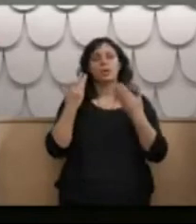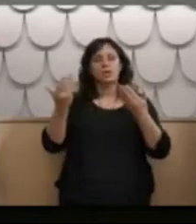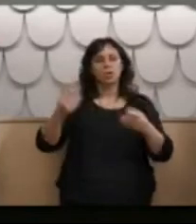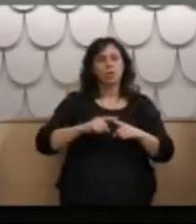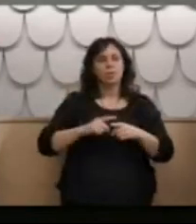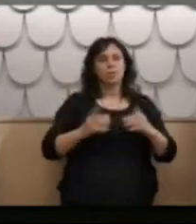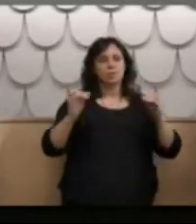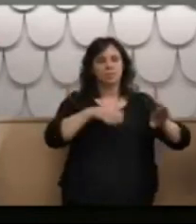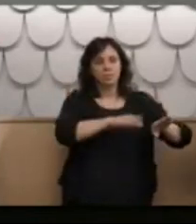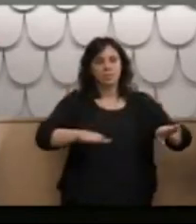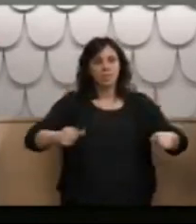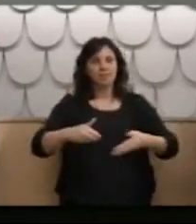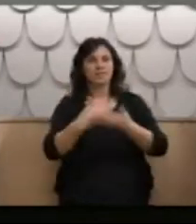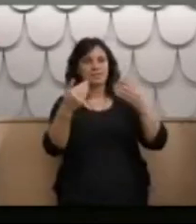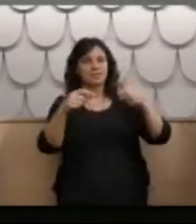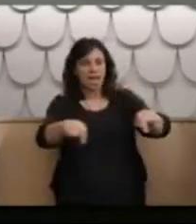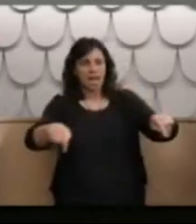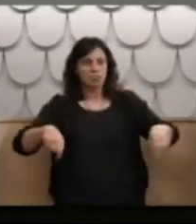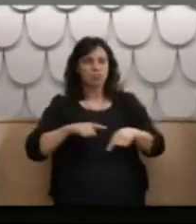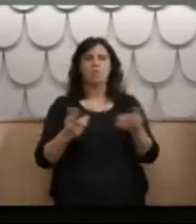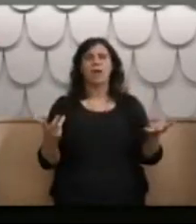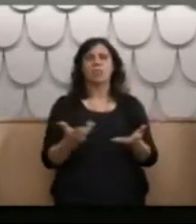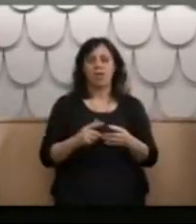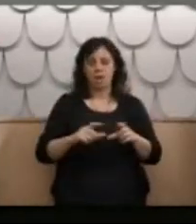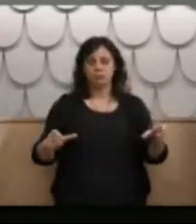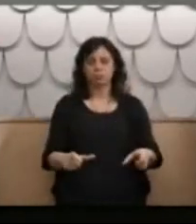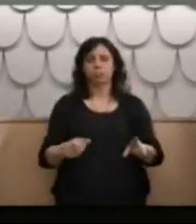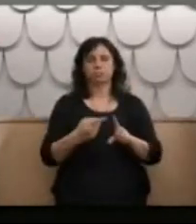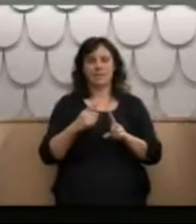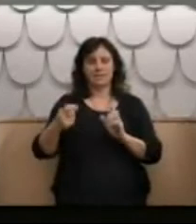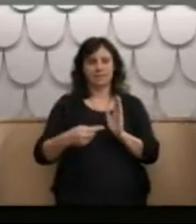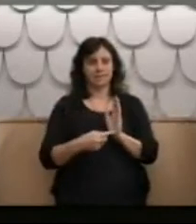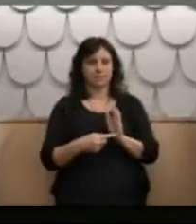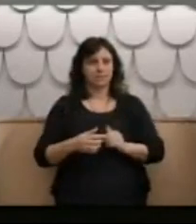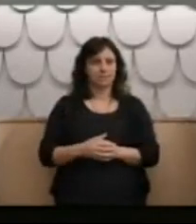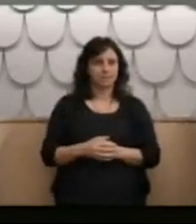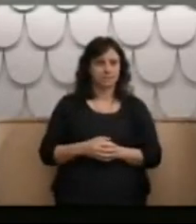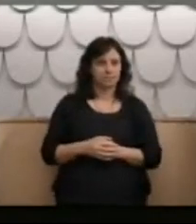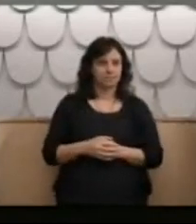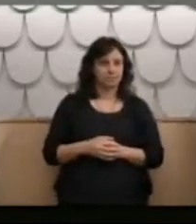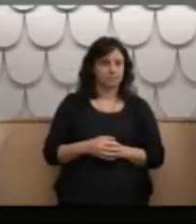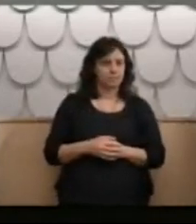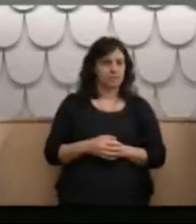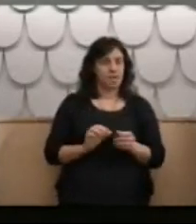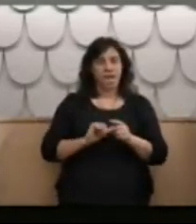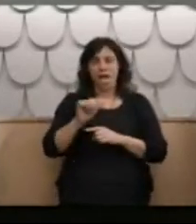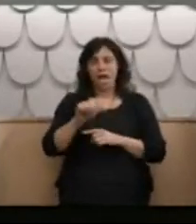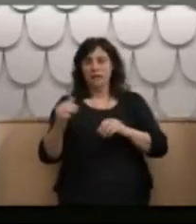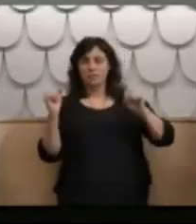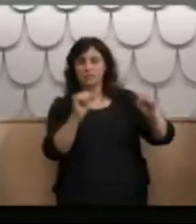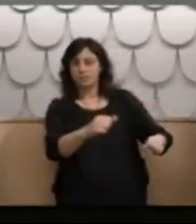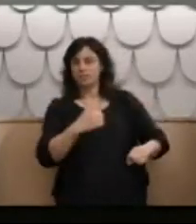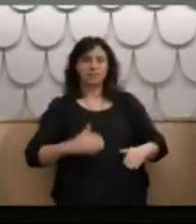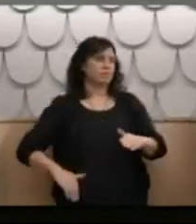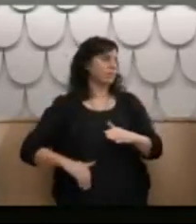I fell to pieces after visiting Lake Alice again and doing the documentary. I had a total mental breakdown this